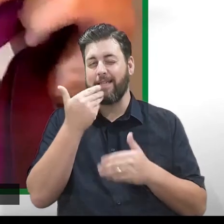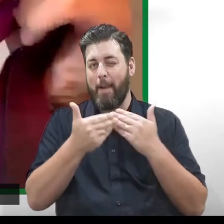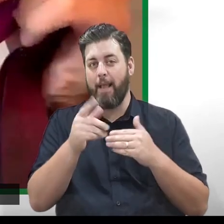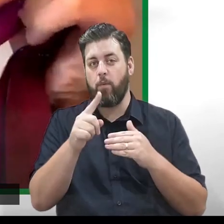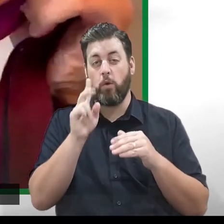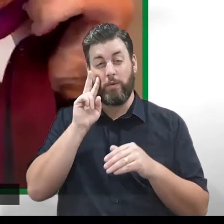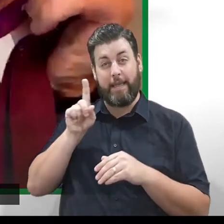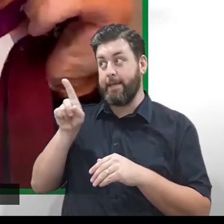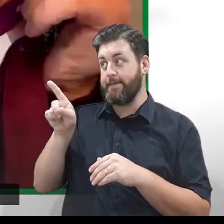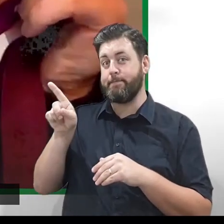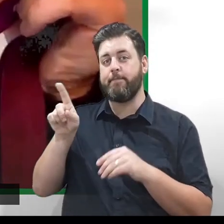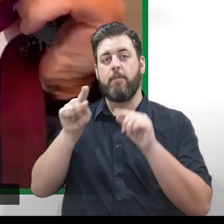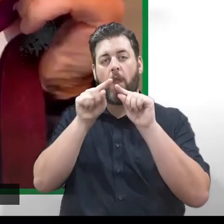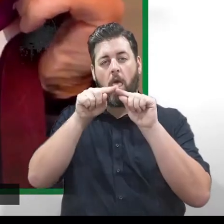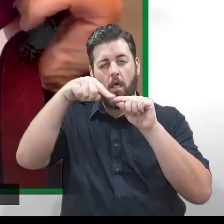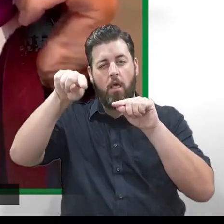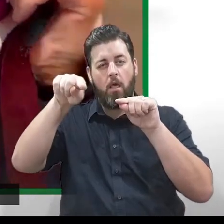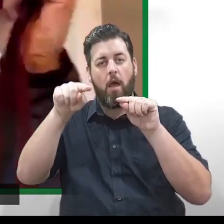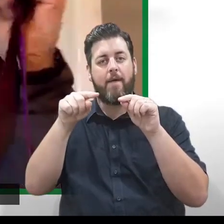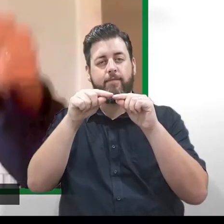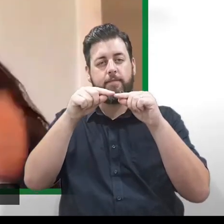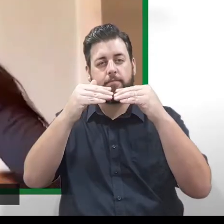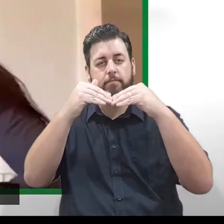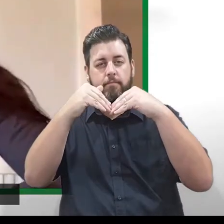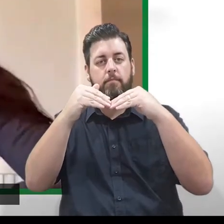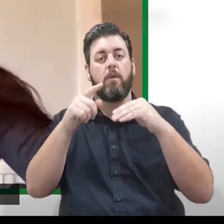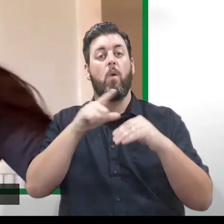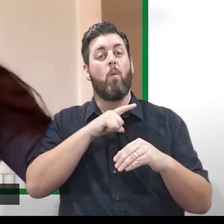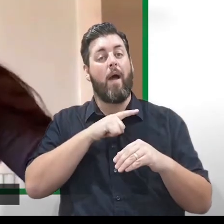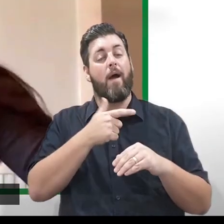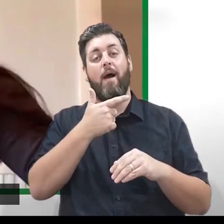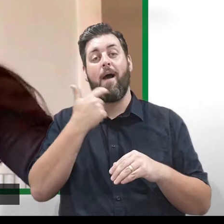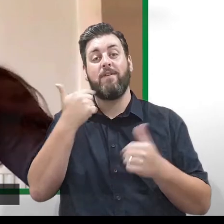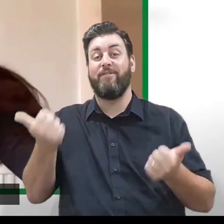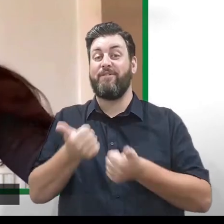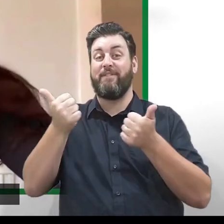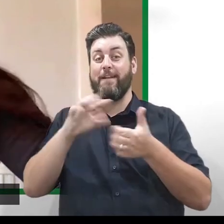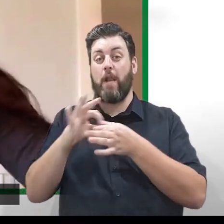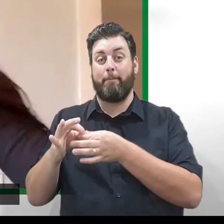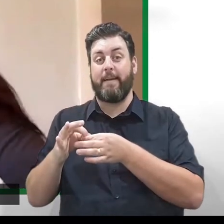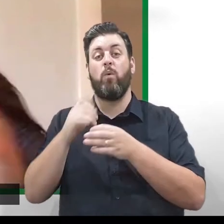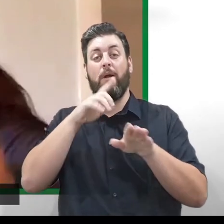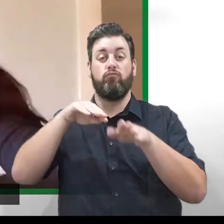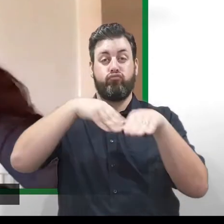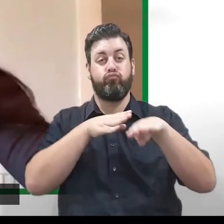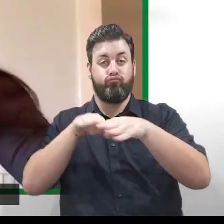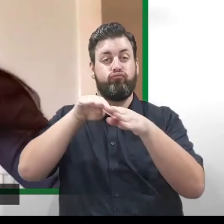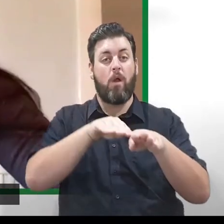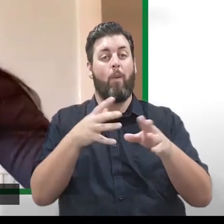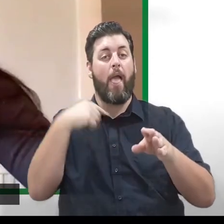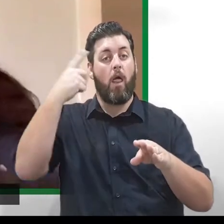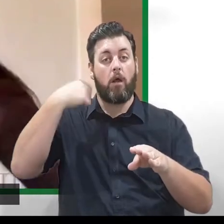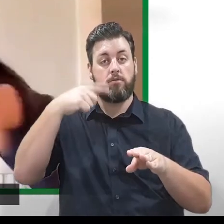I don't know whether you can see this, but I actually dented it. We have an Olympic parade just after the Games, so you get to go around